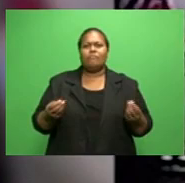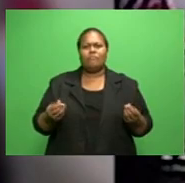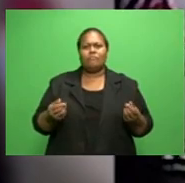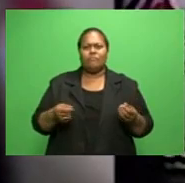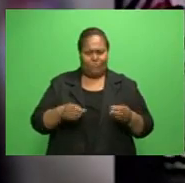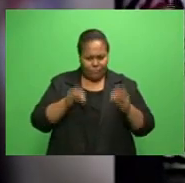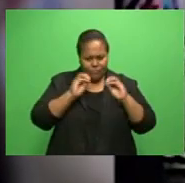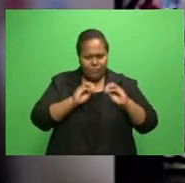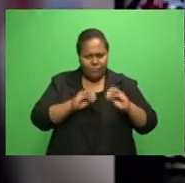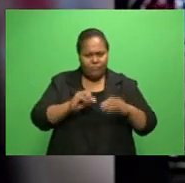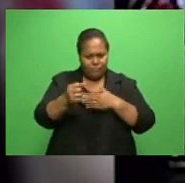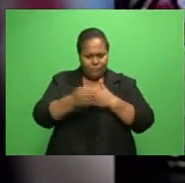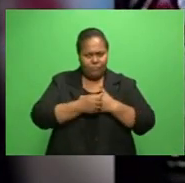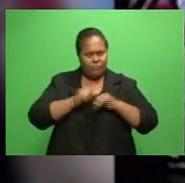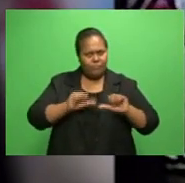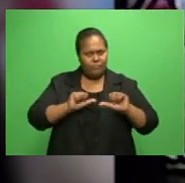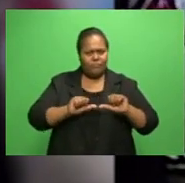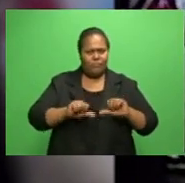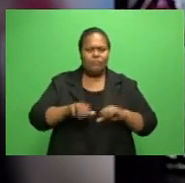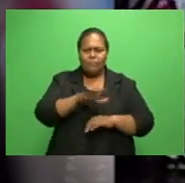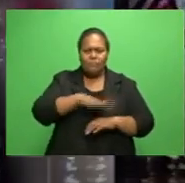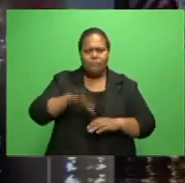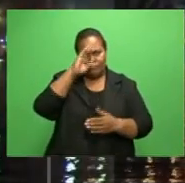safe the students under their charge.